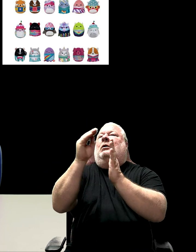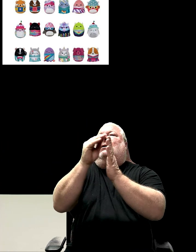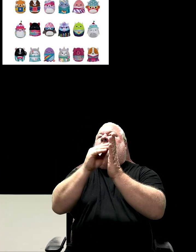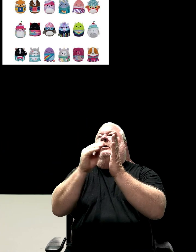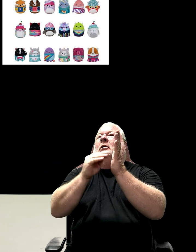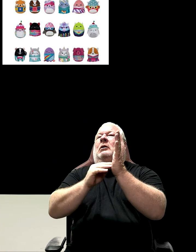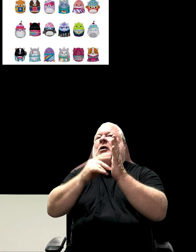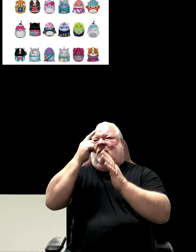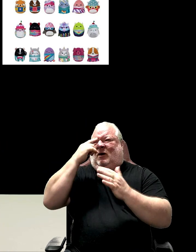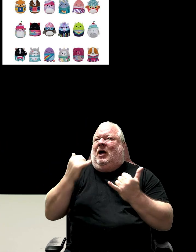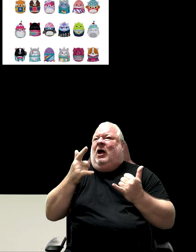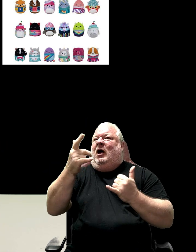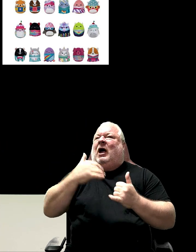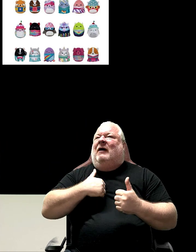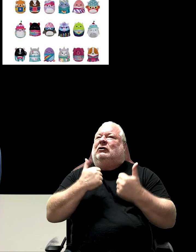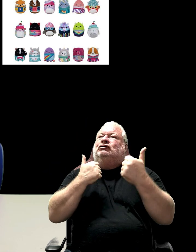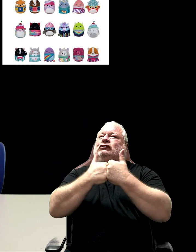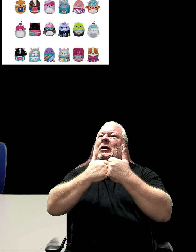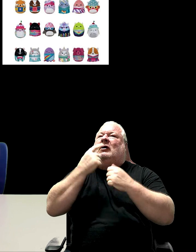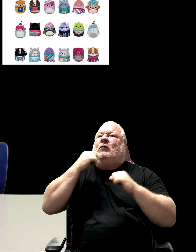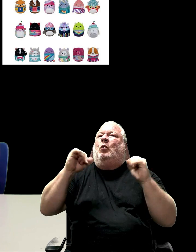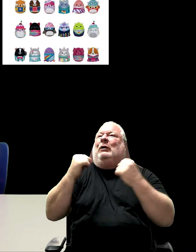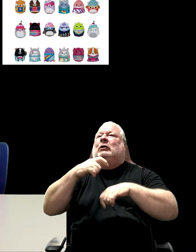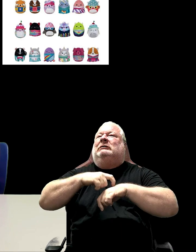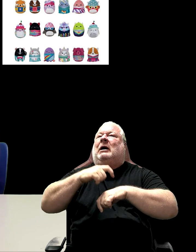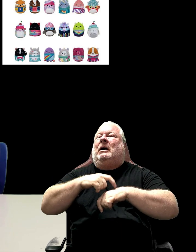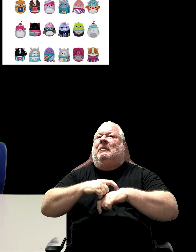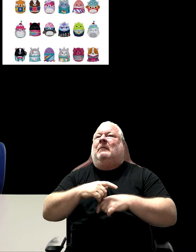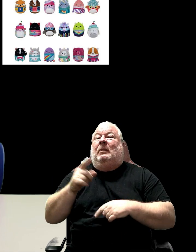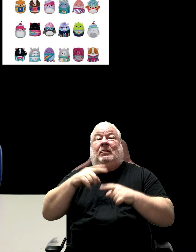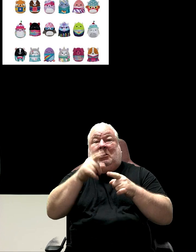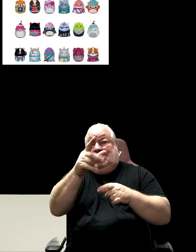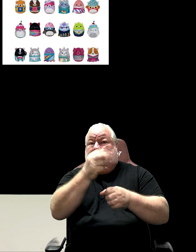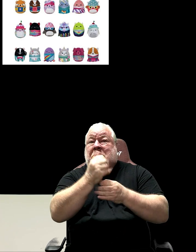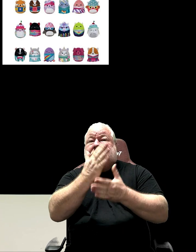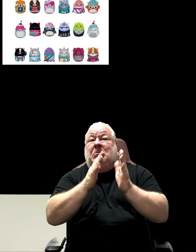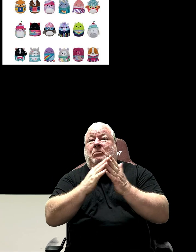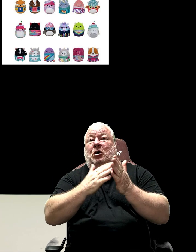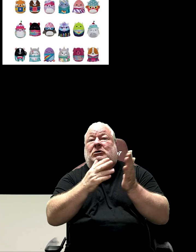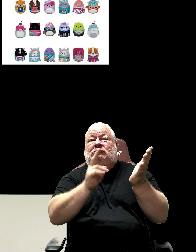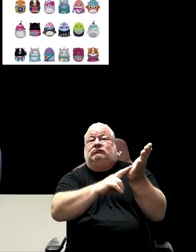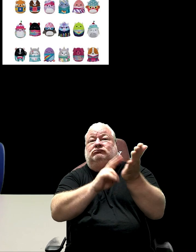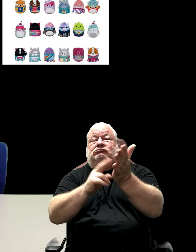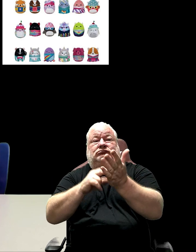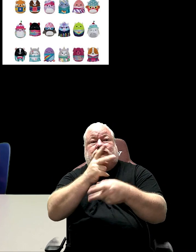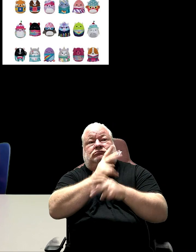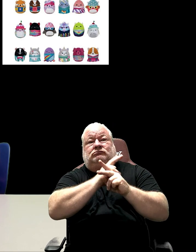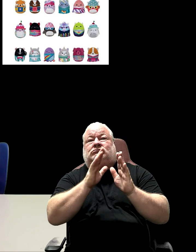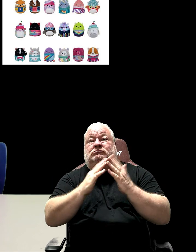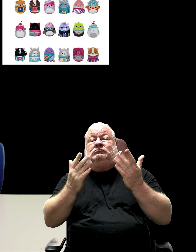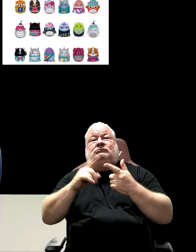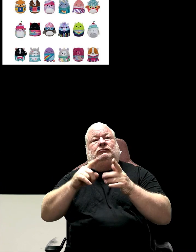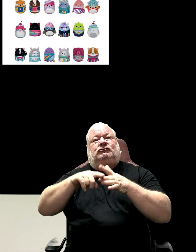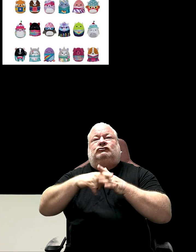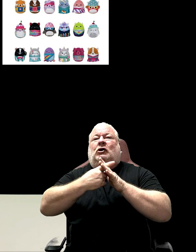Challenge, check out some books if you want, and start your journey.